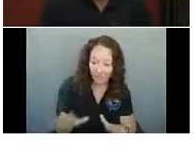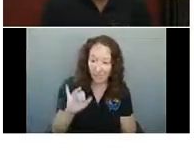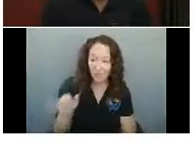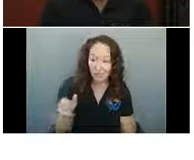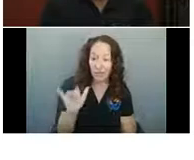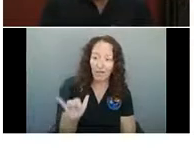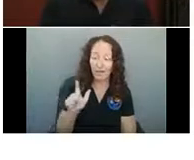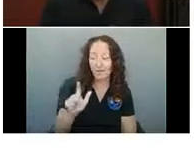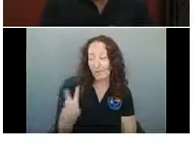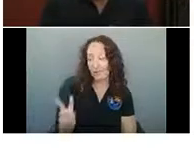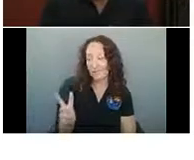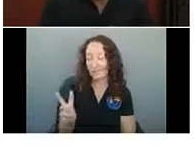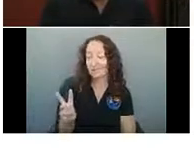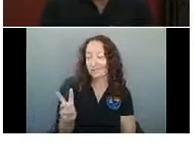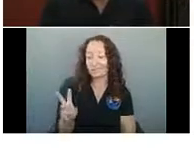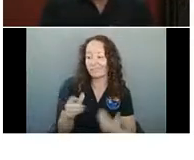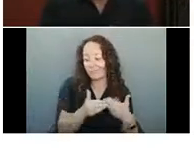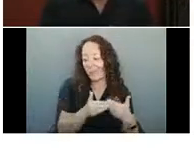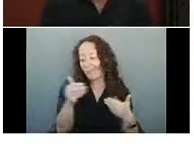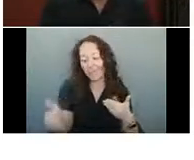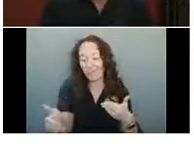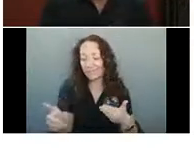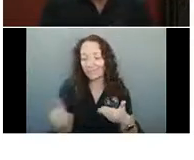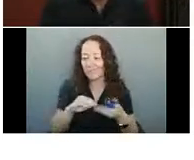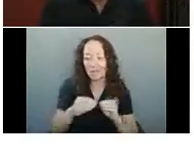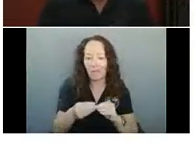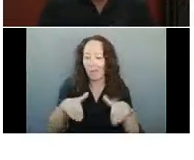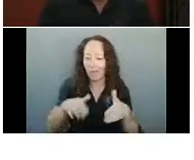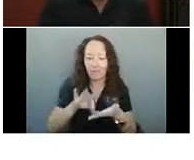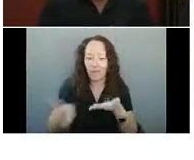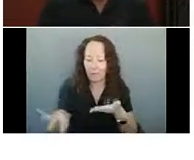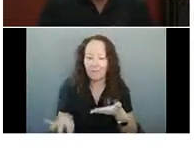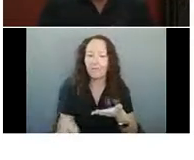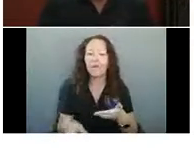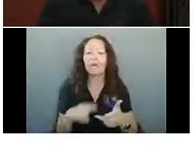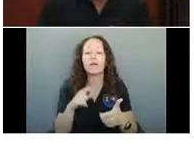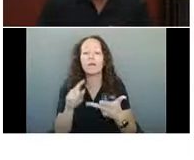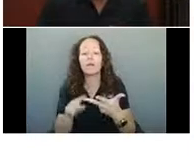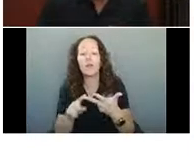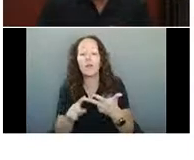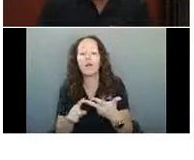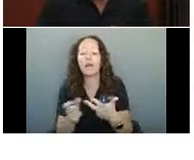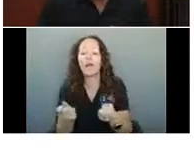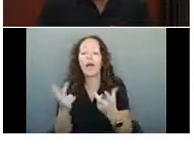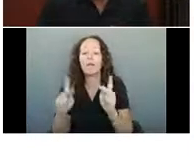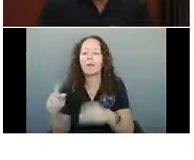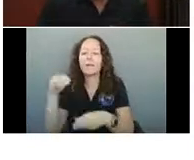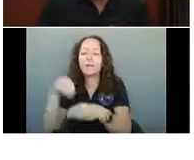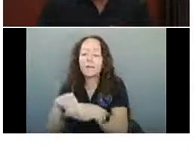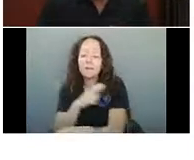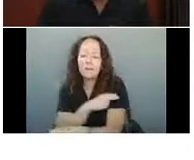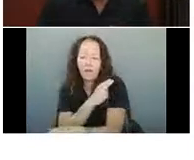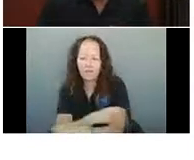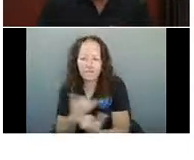26th. And then COVID like illness. And that's how many people are hospitalized currently. They want to see less than 10%